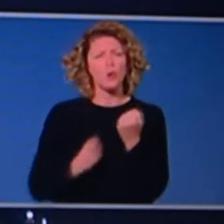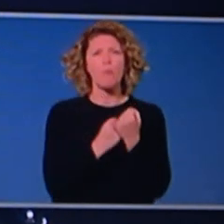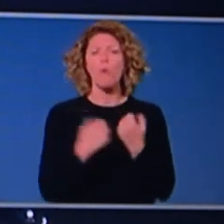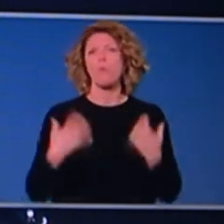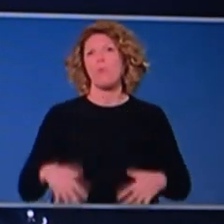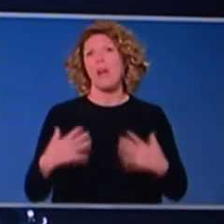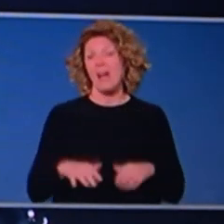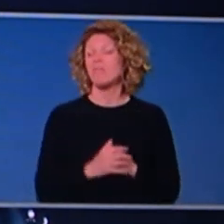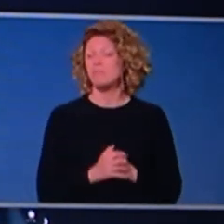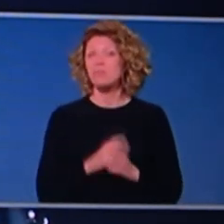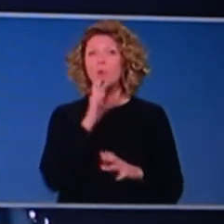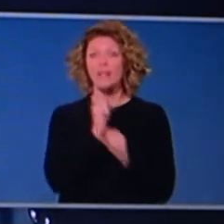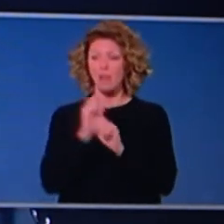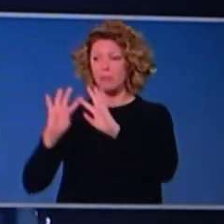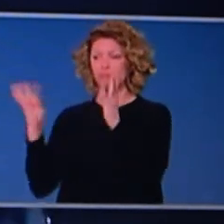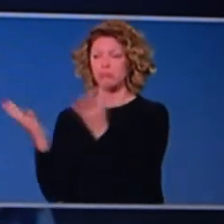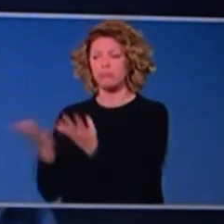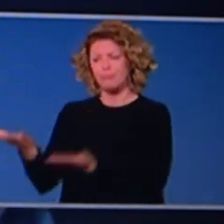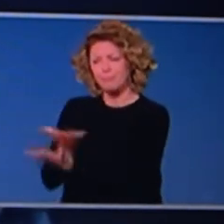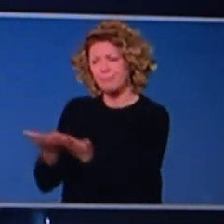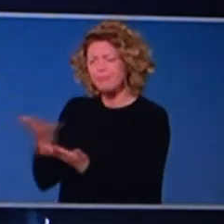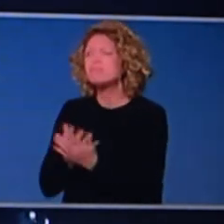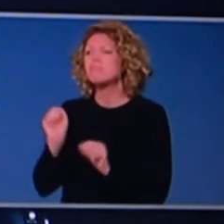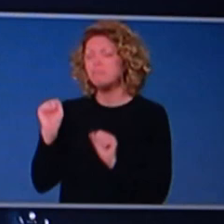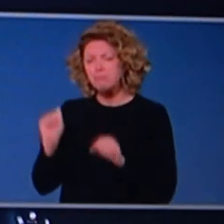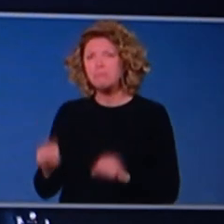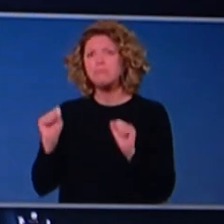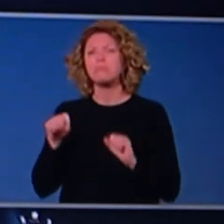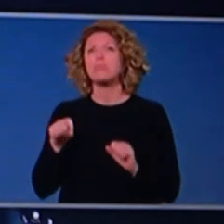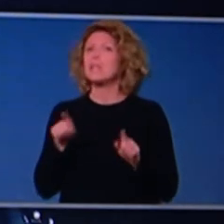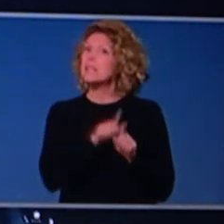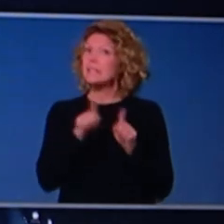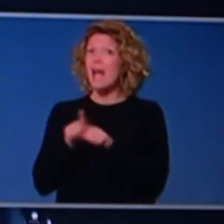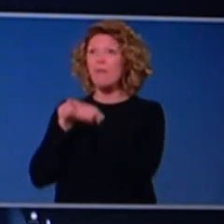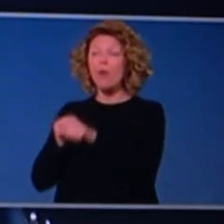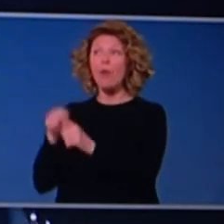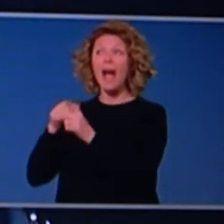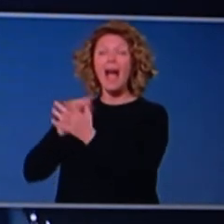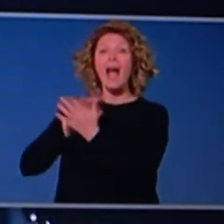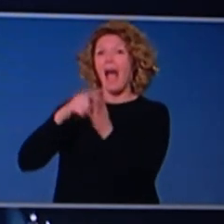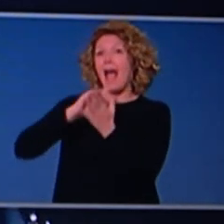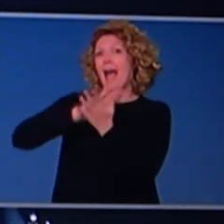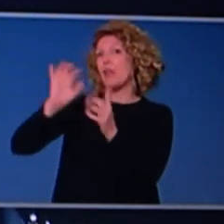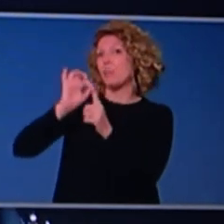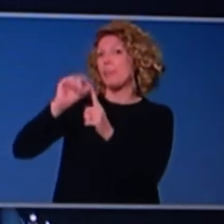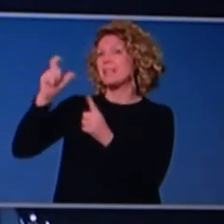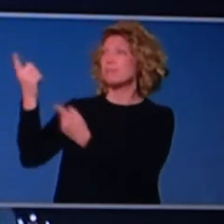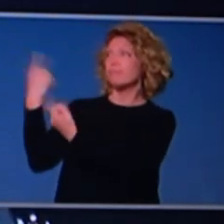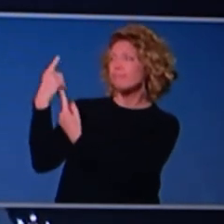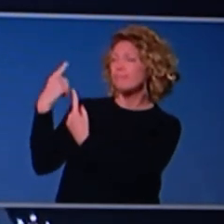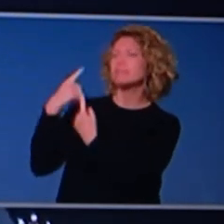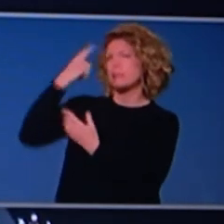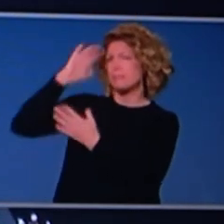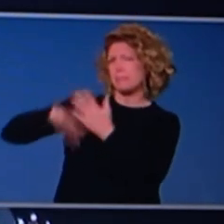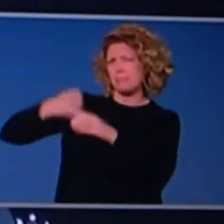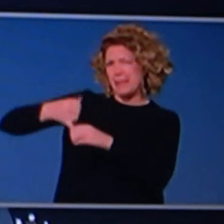Cabinet expressed on two occasions now on the advice of the AHPPC is fantastic. I've had some very, very good